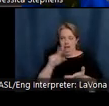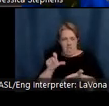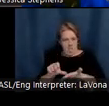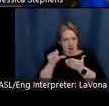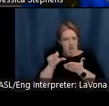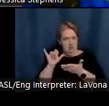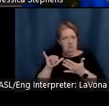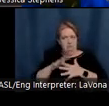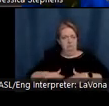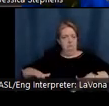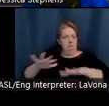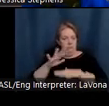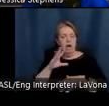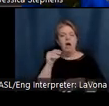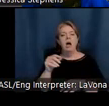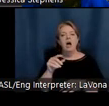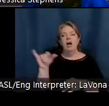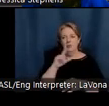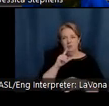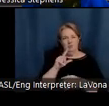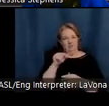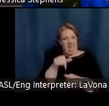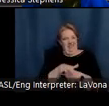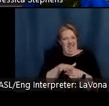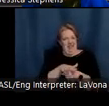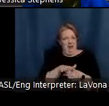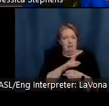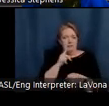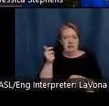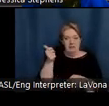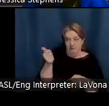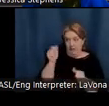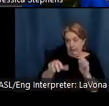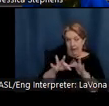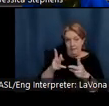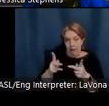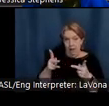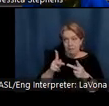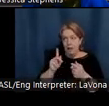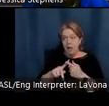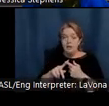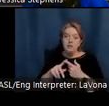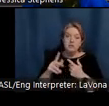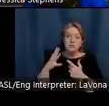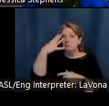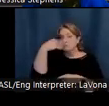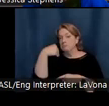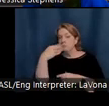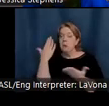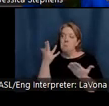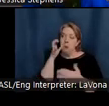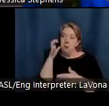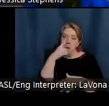and with this region, especially, and said if he could find a place to board, he might bring his family to spend the summer.